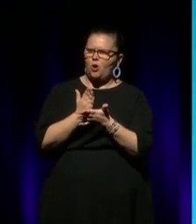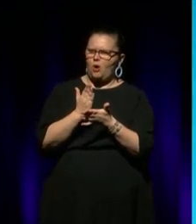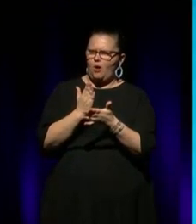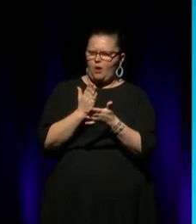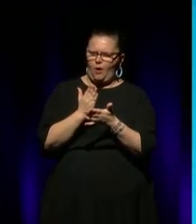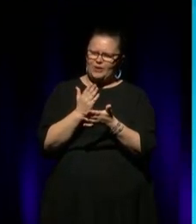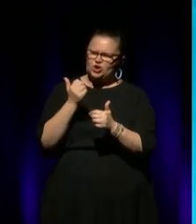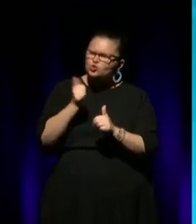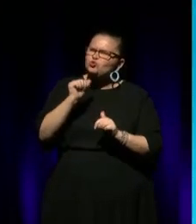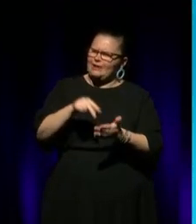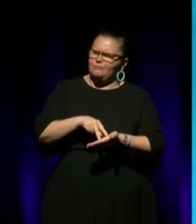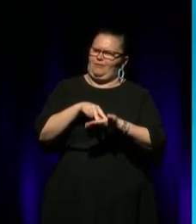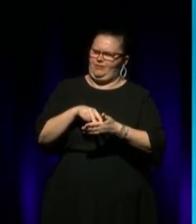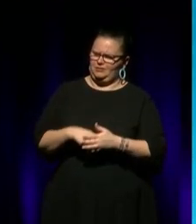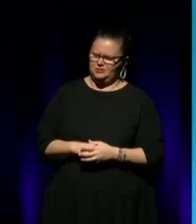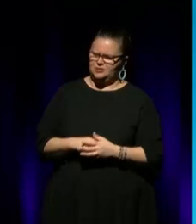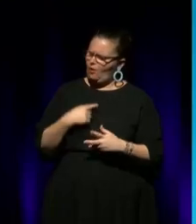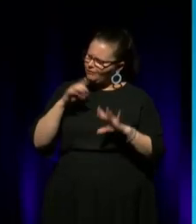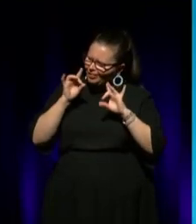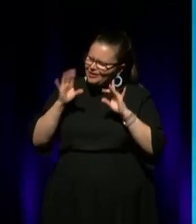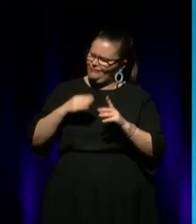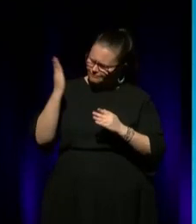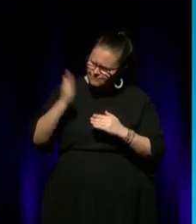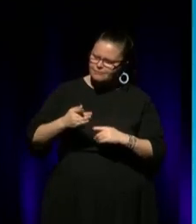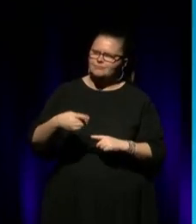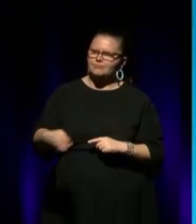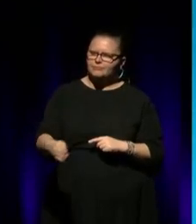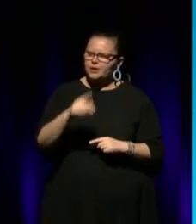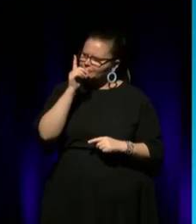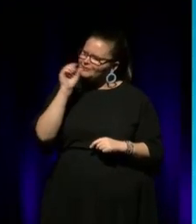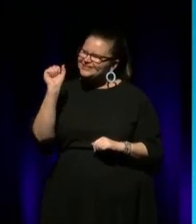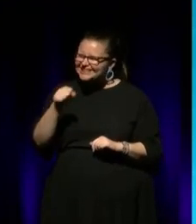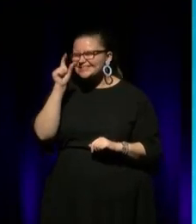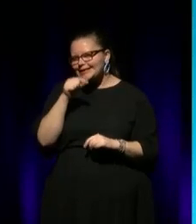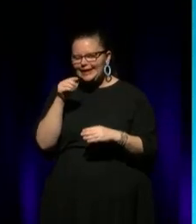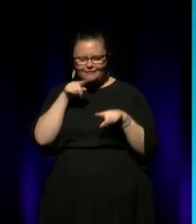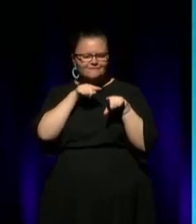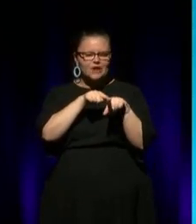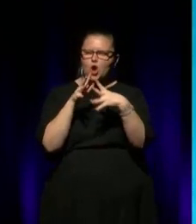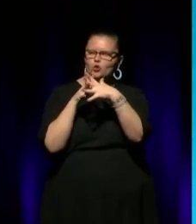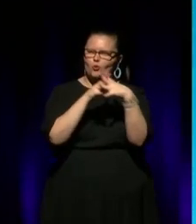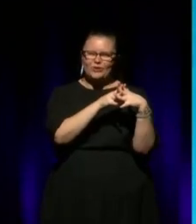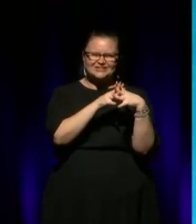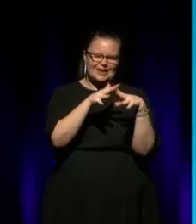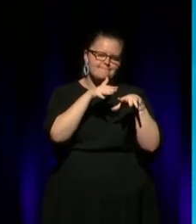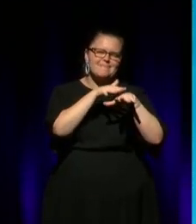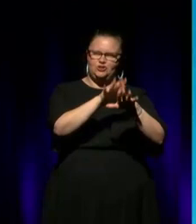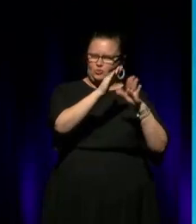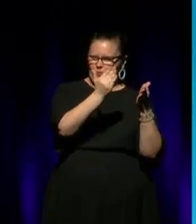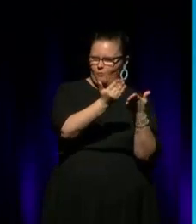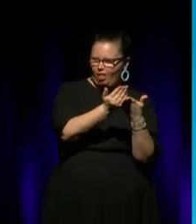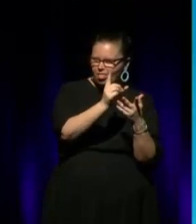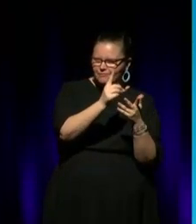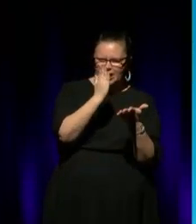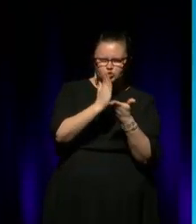about this, you know. And I was really clear from there. Yes, I can play in your Western system, mainstream world, but the thing that grounded